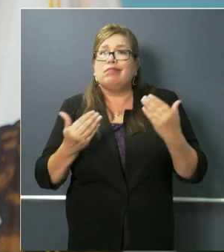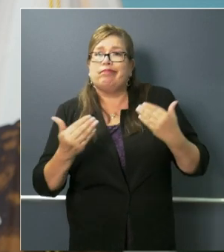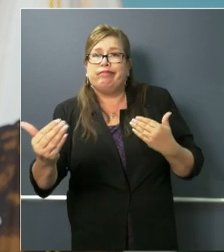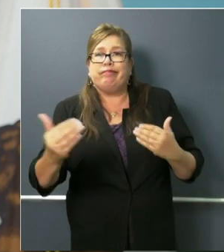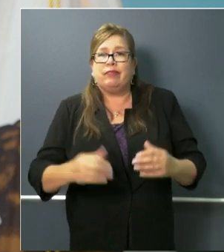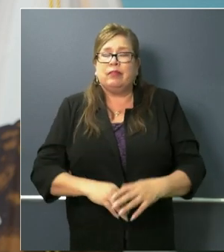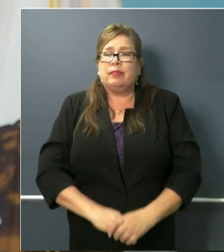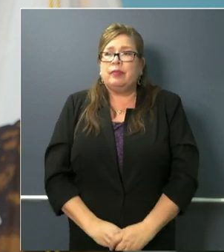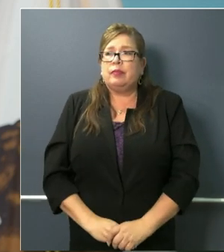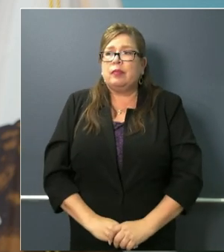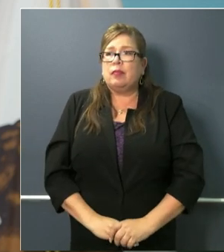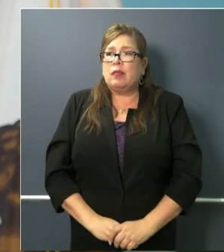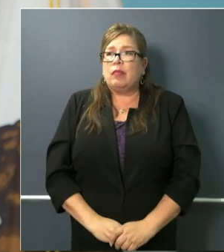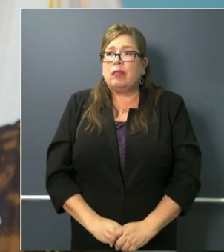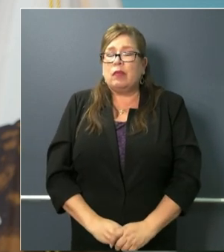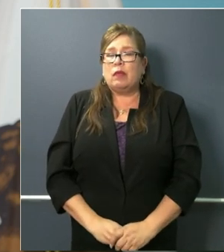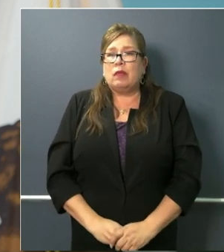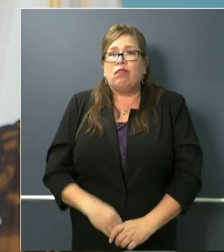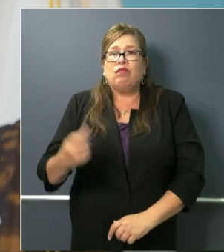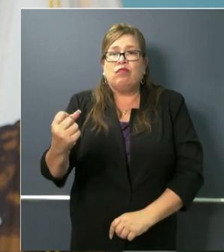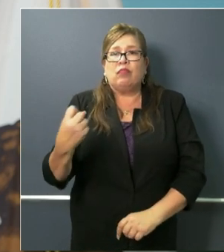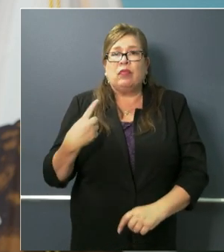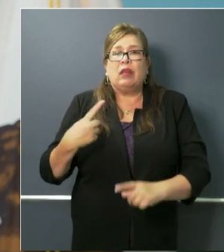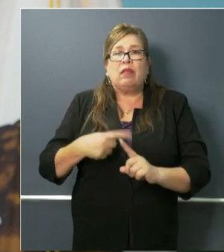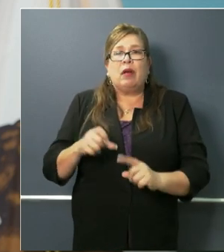megan cassidy sf chronicle